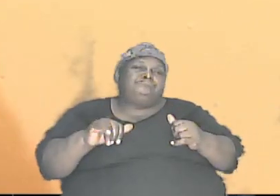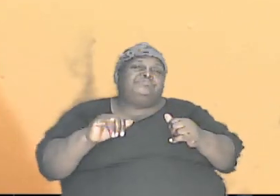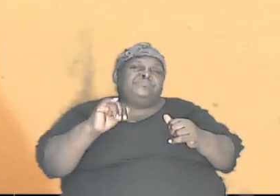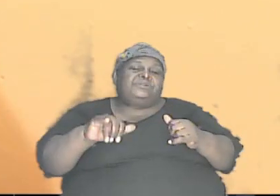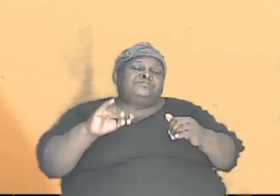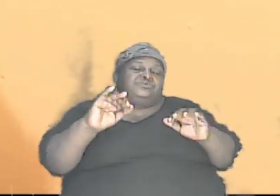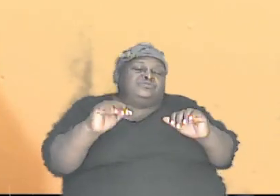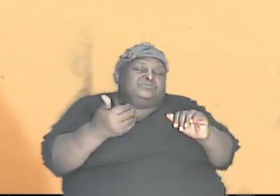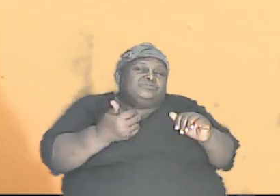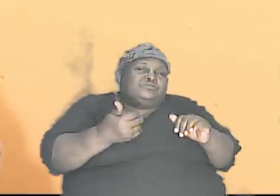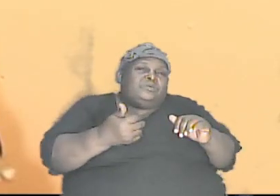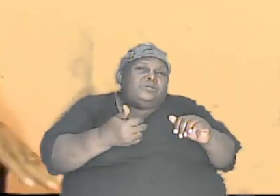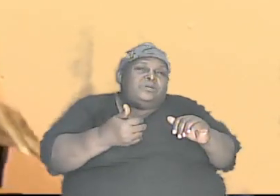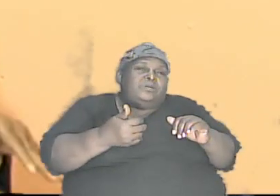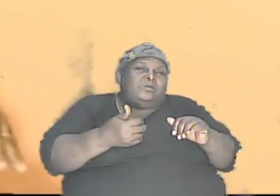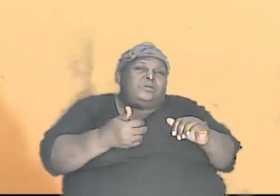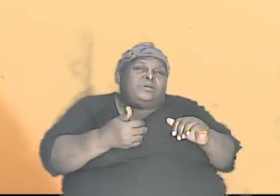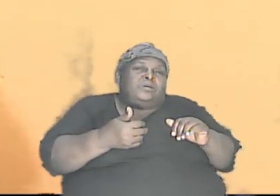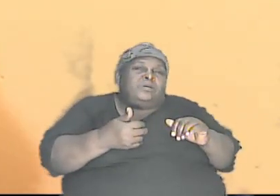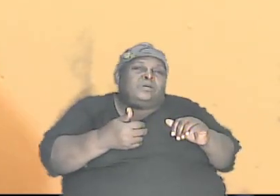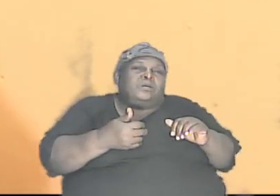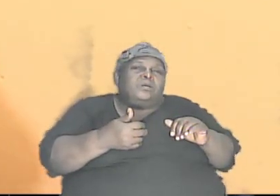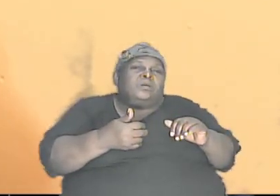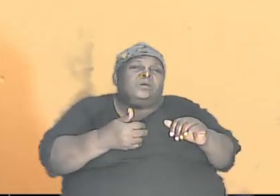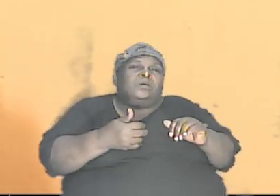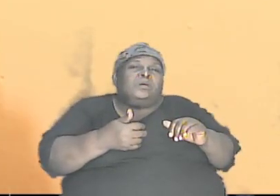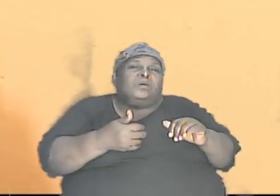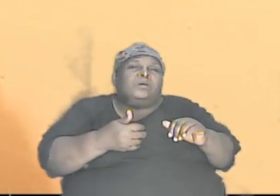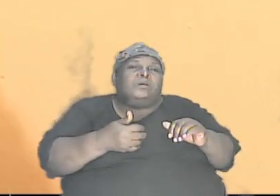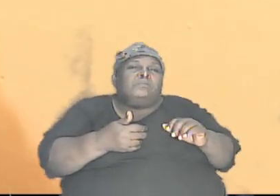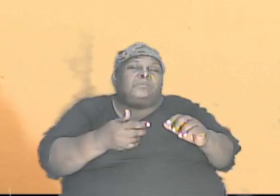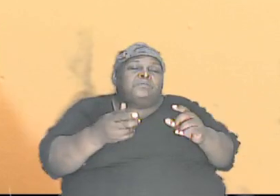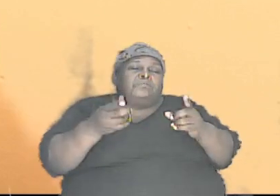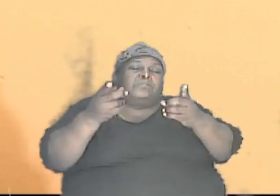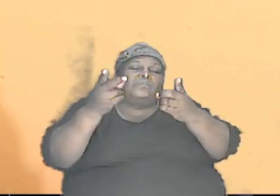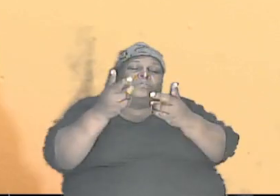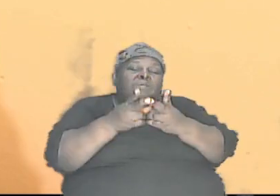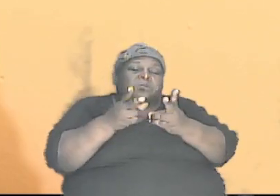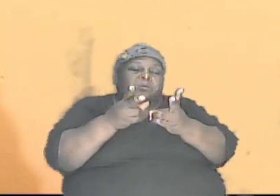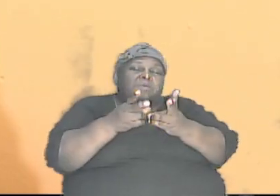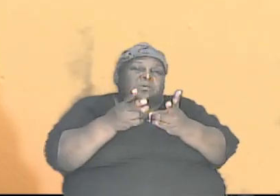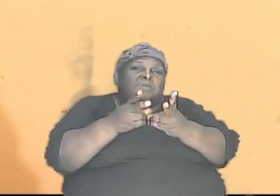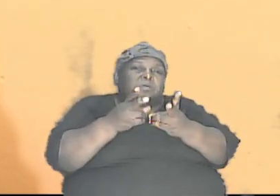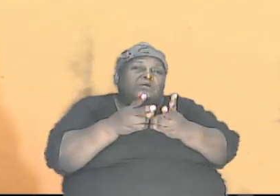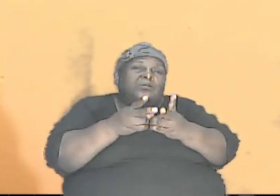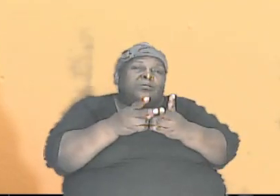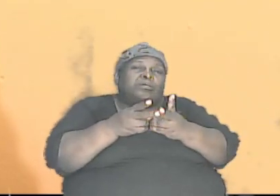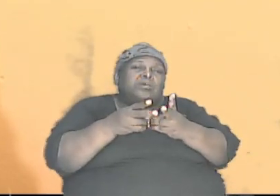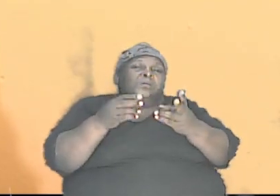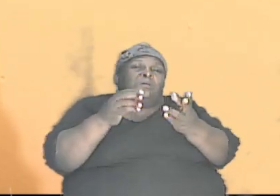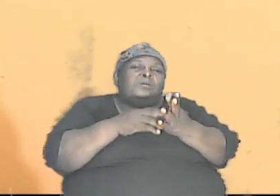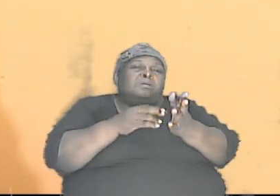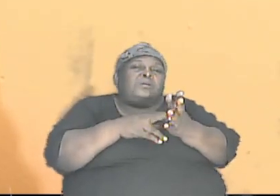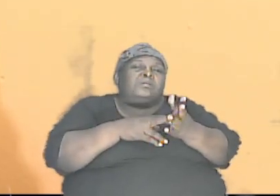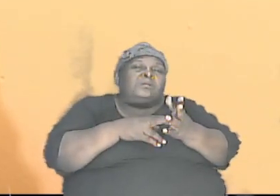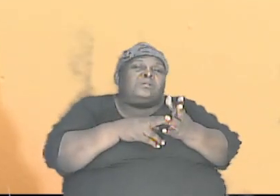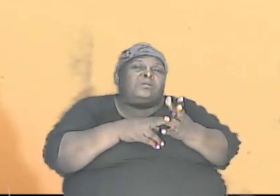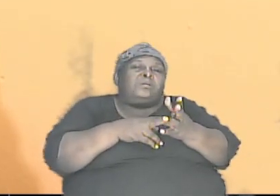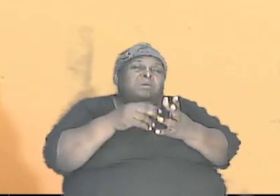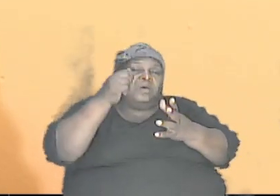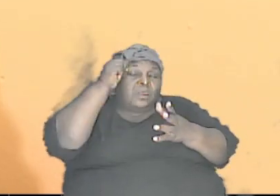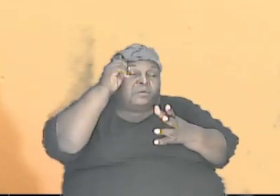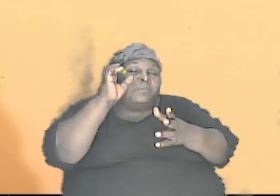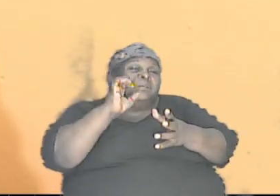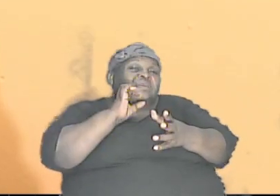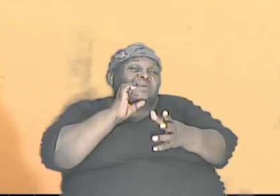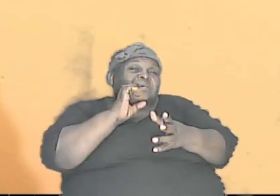how reproduction took place because it was only Adam and Eve. It was only their children that would be there. A man couldn't say I'm going to Africa